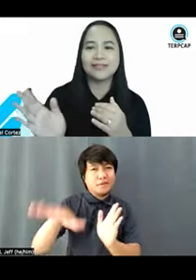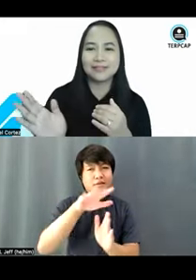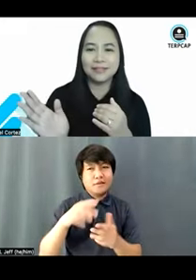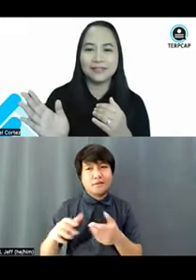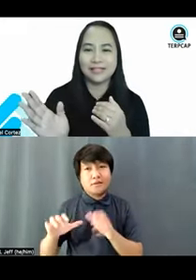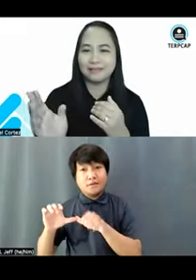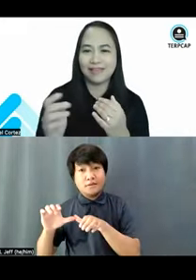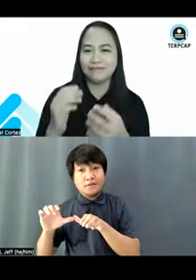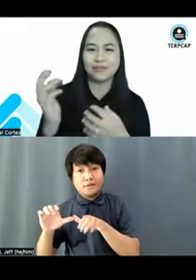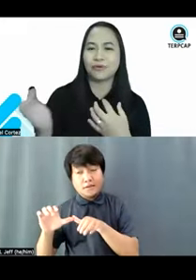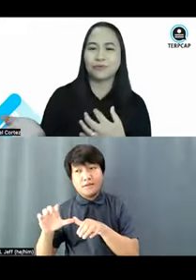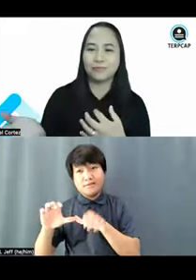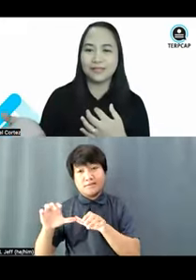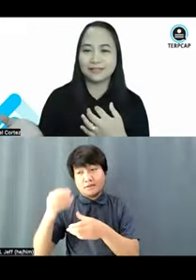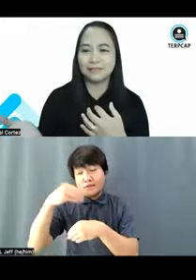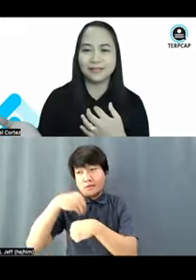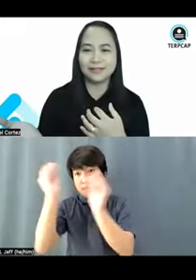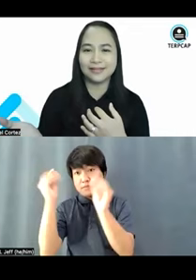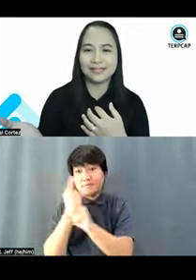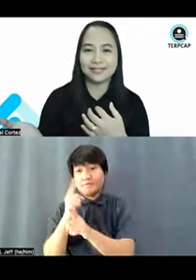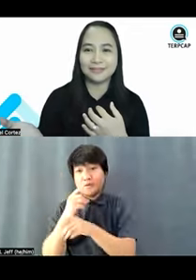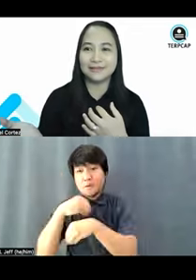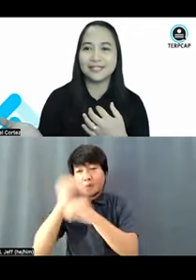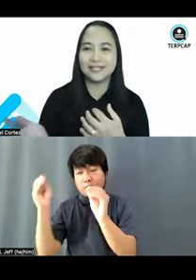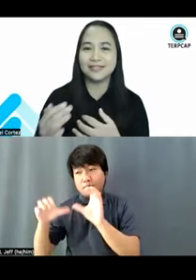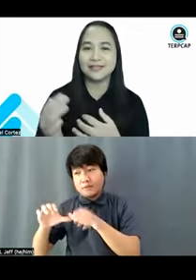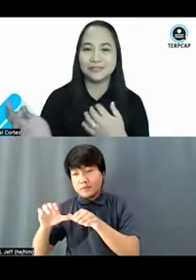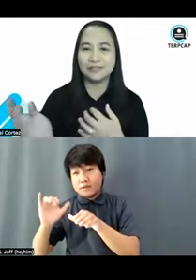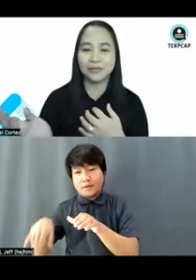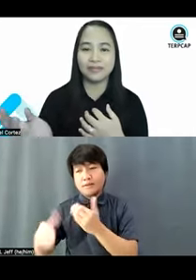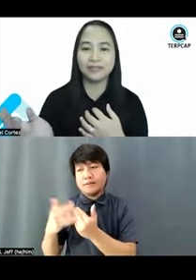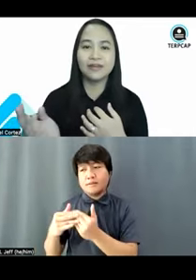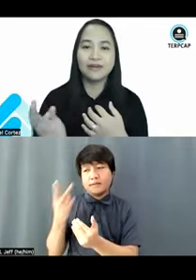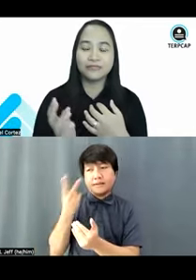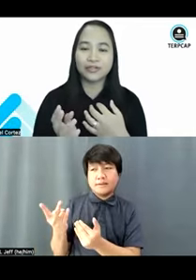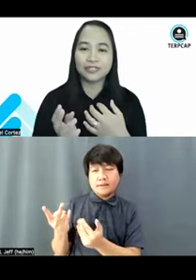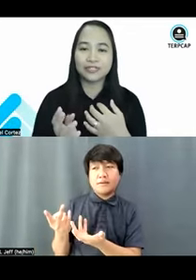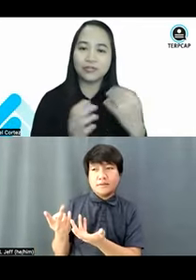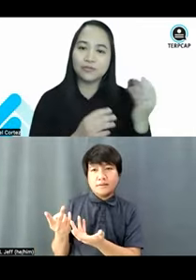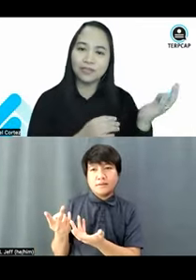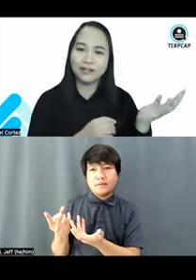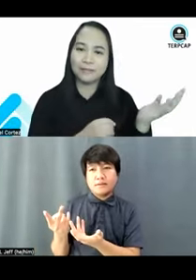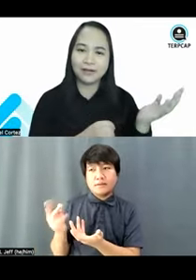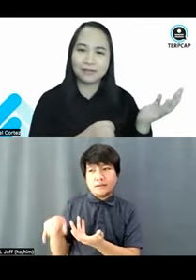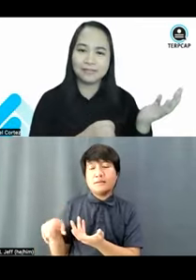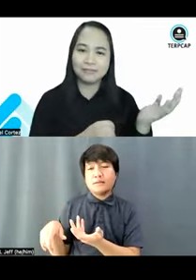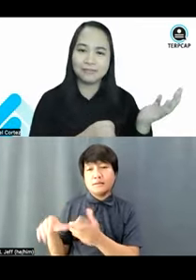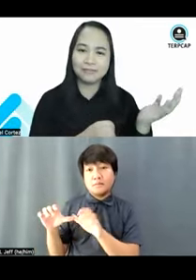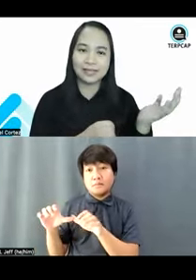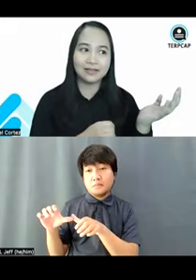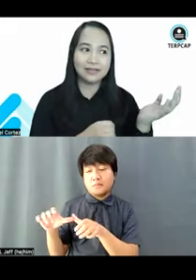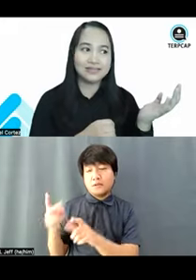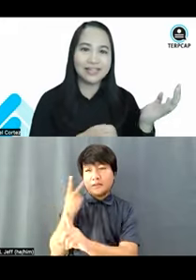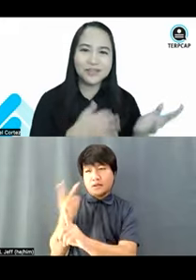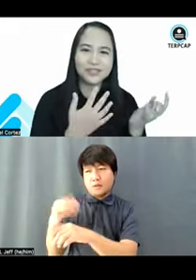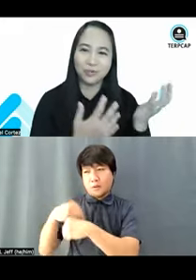apparent disabilities, like having an orthopedic disability, it's sometimes easier to deal with versus those with non apparent disabilities,